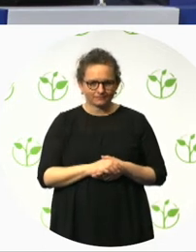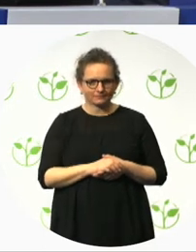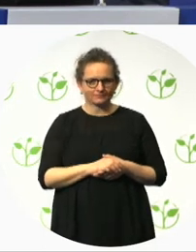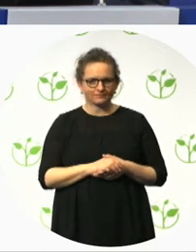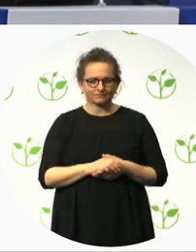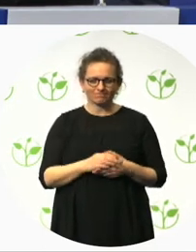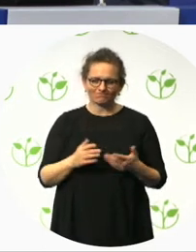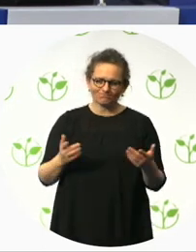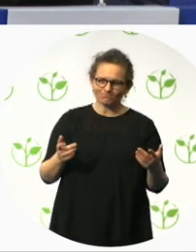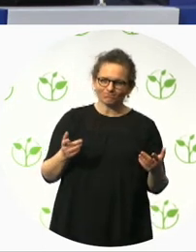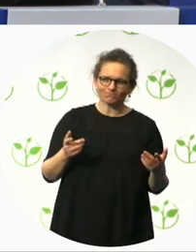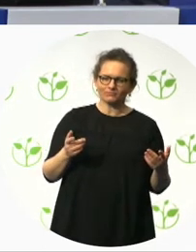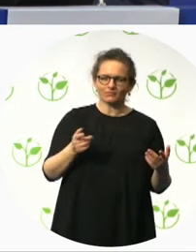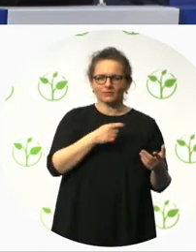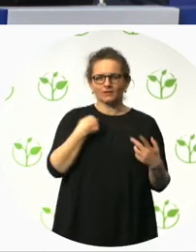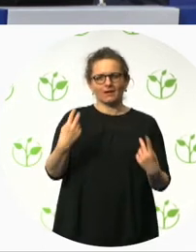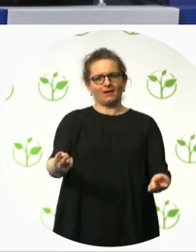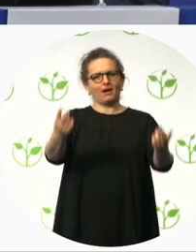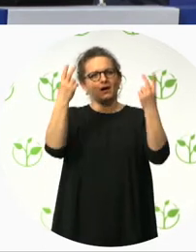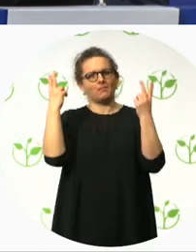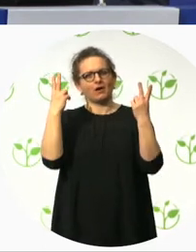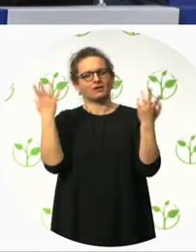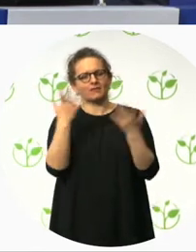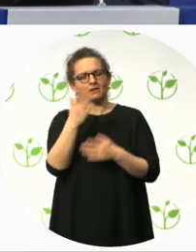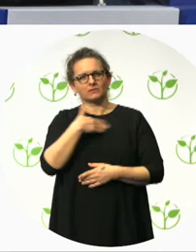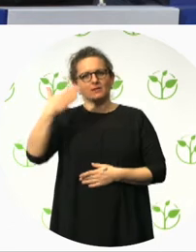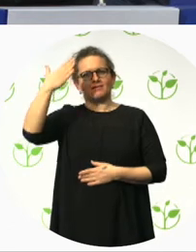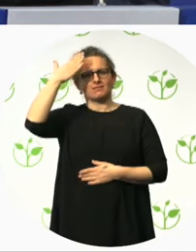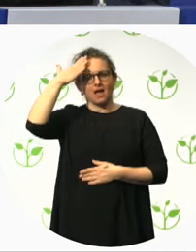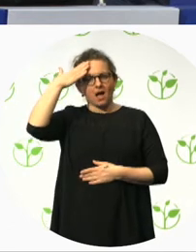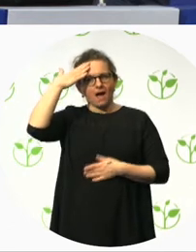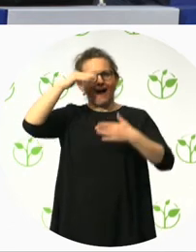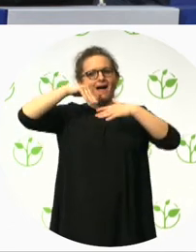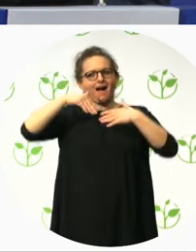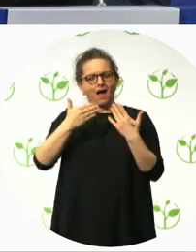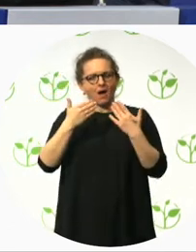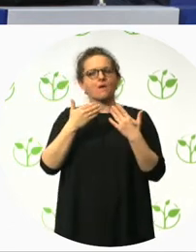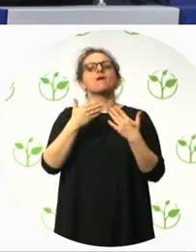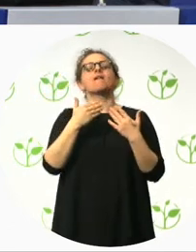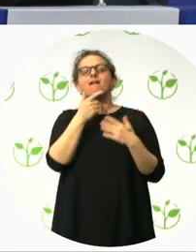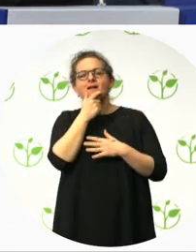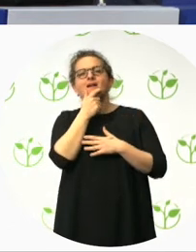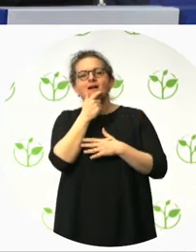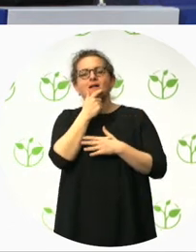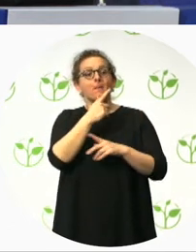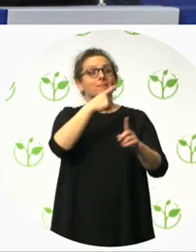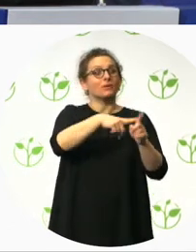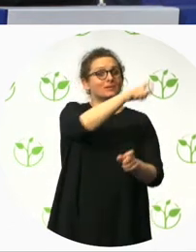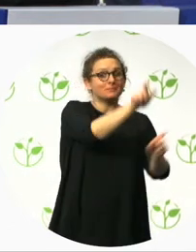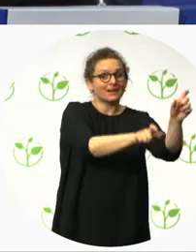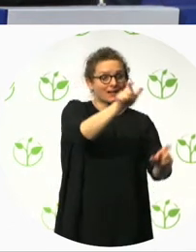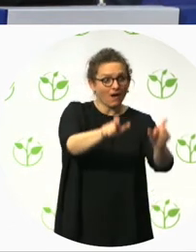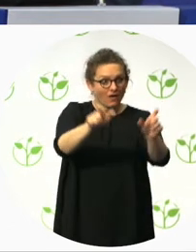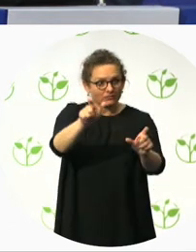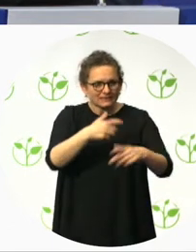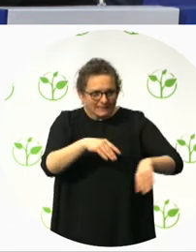equality and awareness training of your staff. Particularly the front in the house of staff. Is so important. And as important as the physical